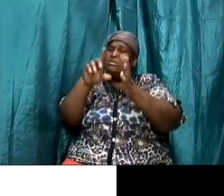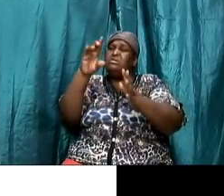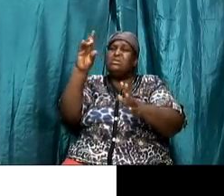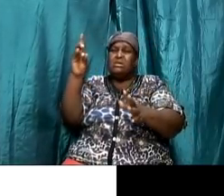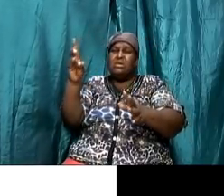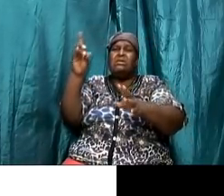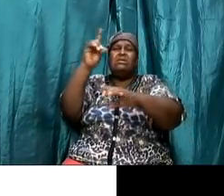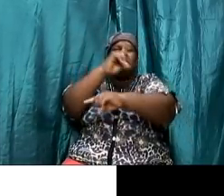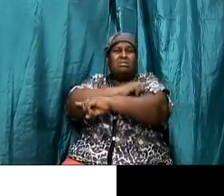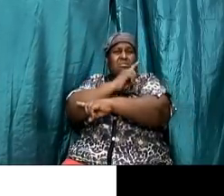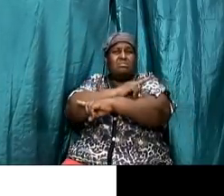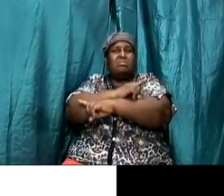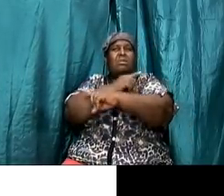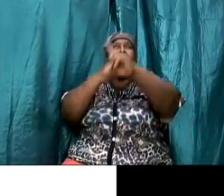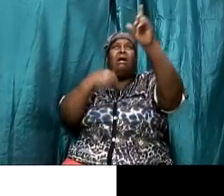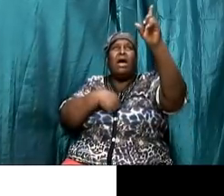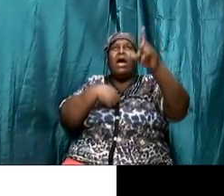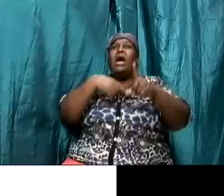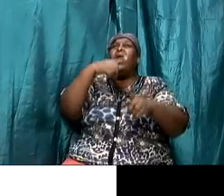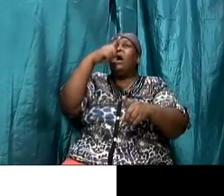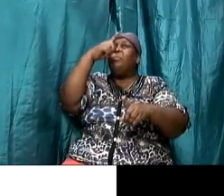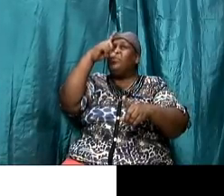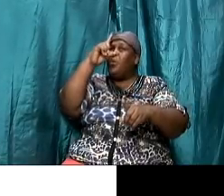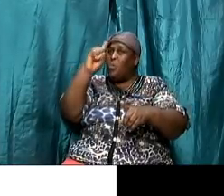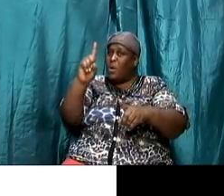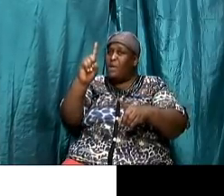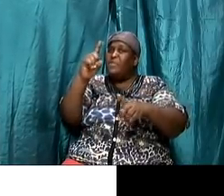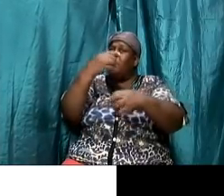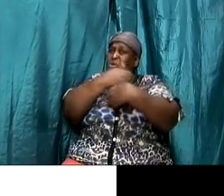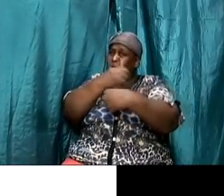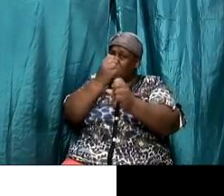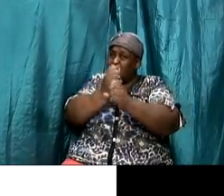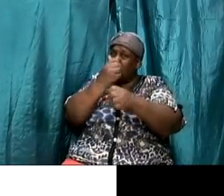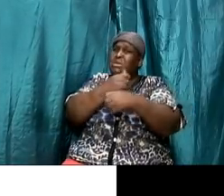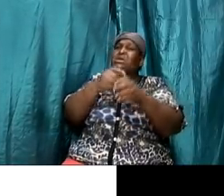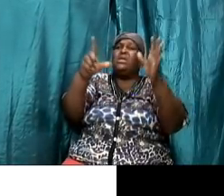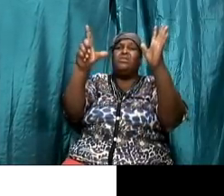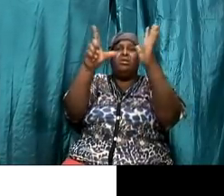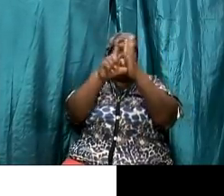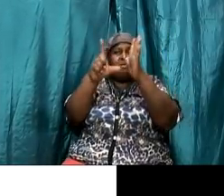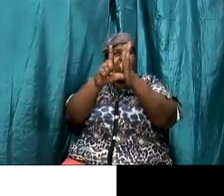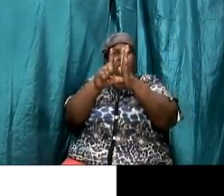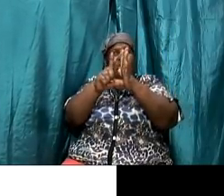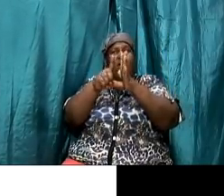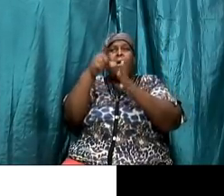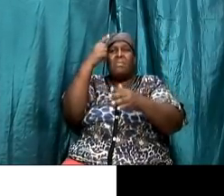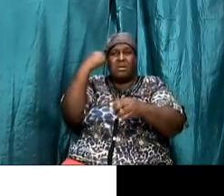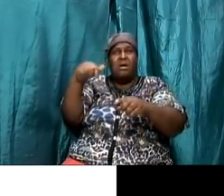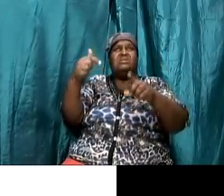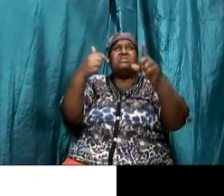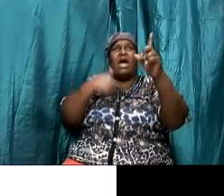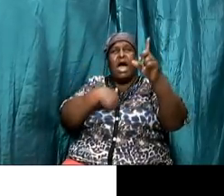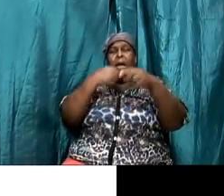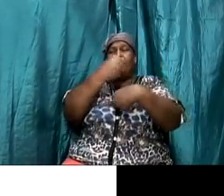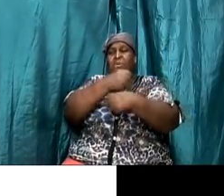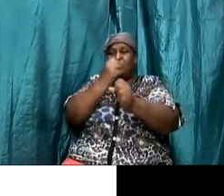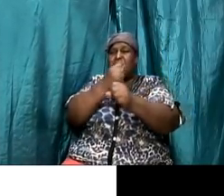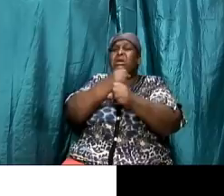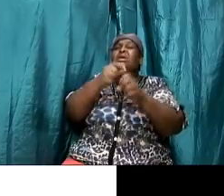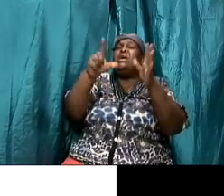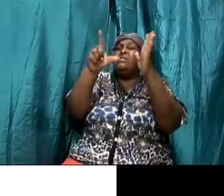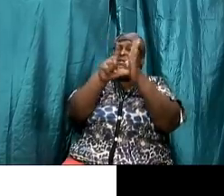it and because i am the creator i am greater than the creation and therefore he superseded